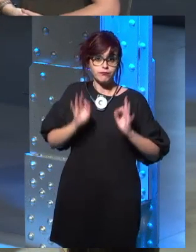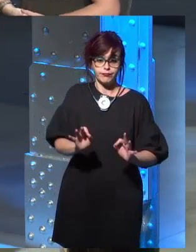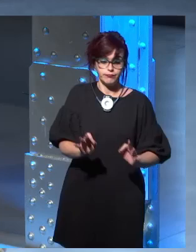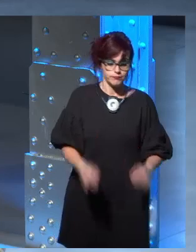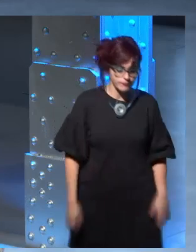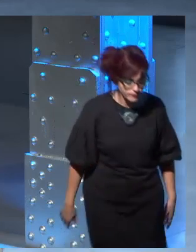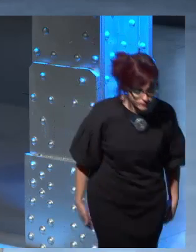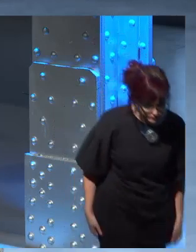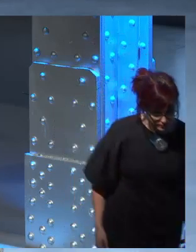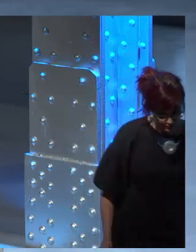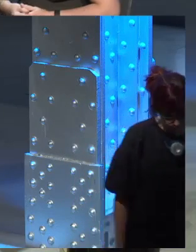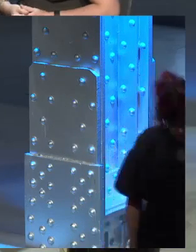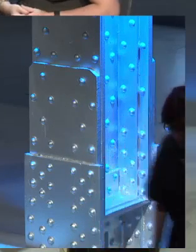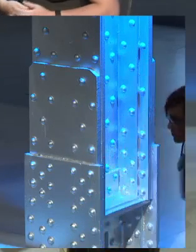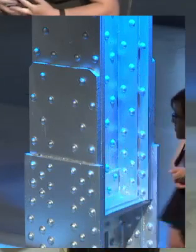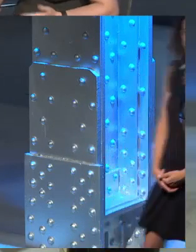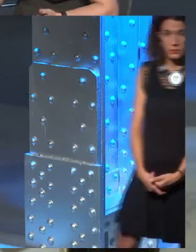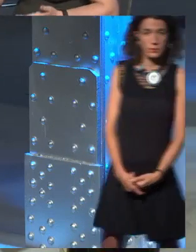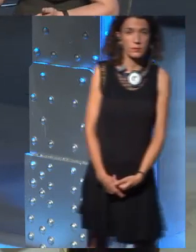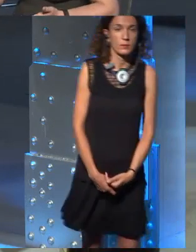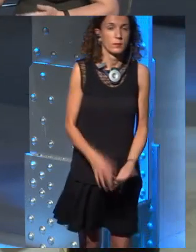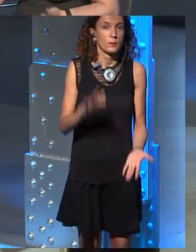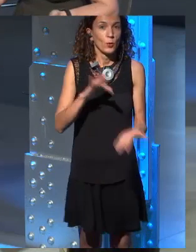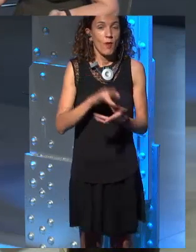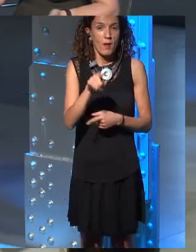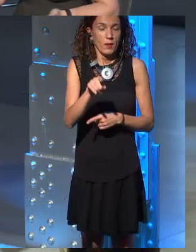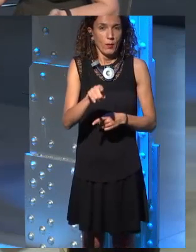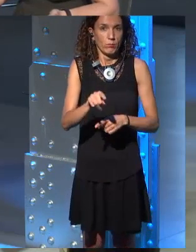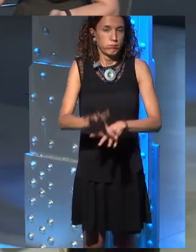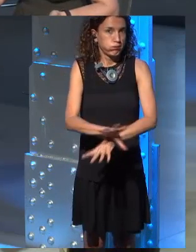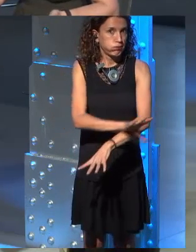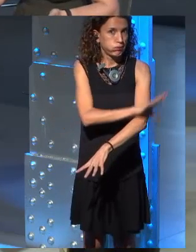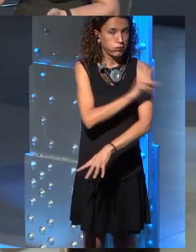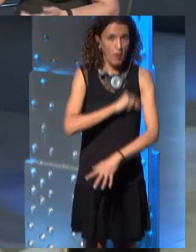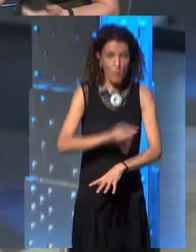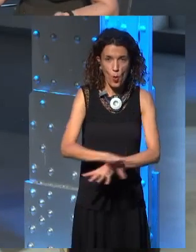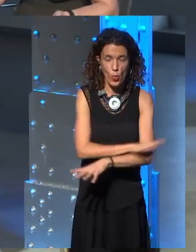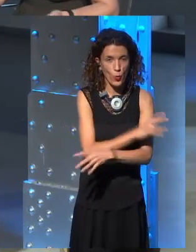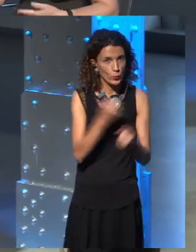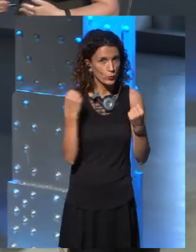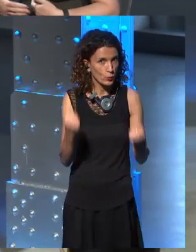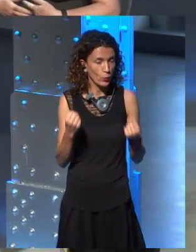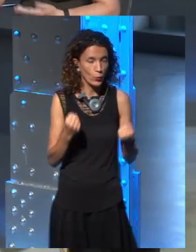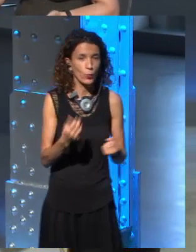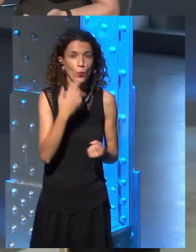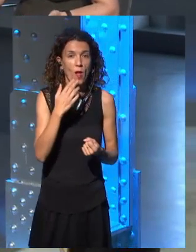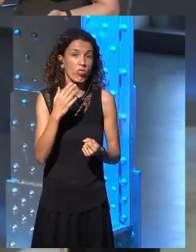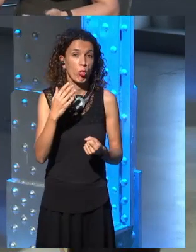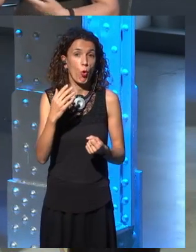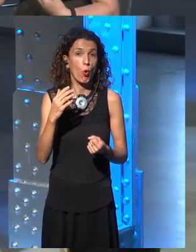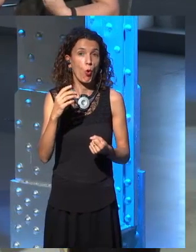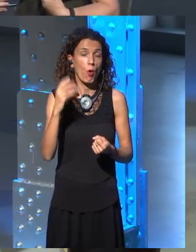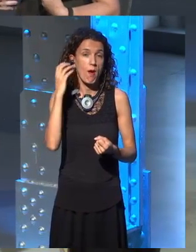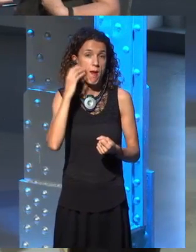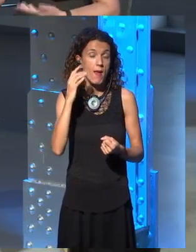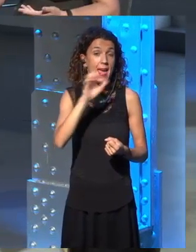It was incredibly exciting when I first heard about it from Elio. And, you know, like he says, it was